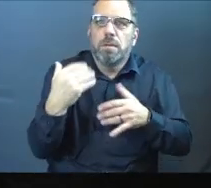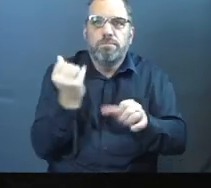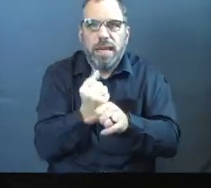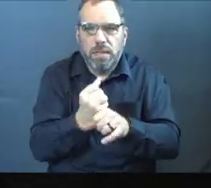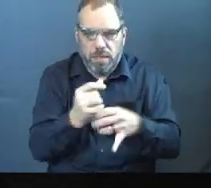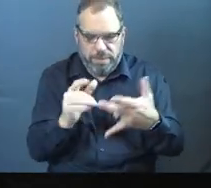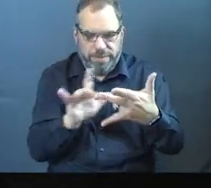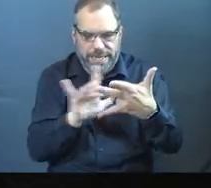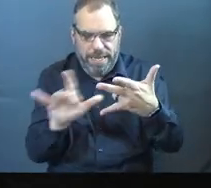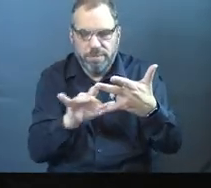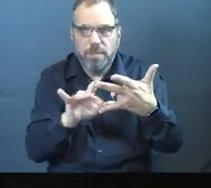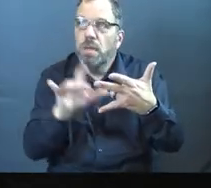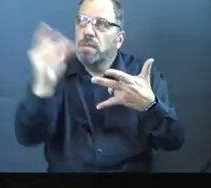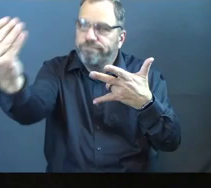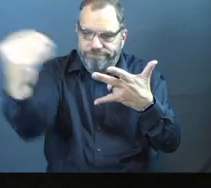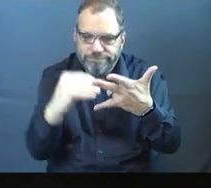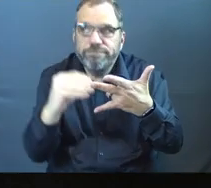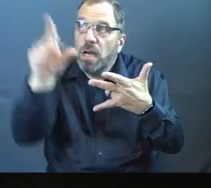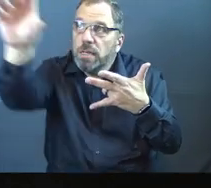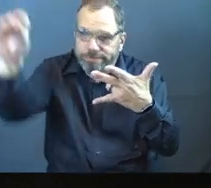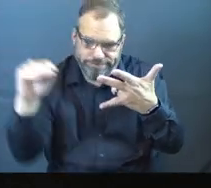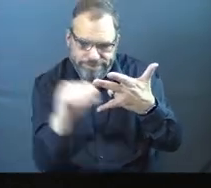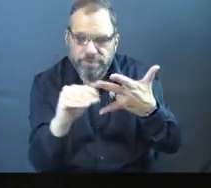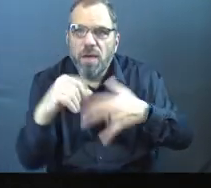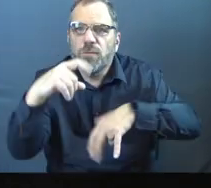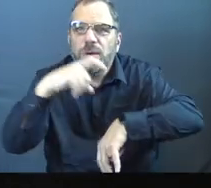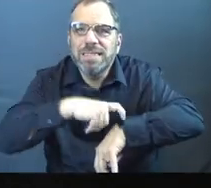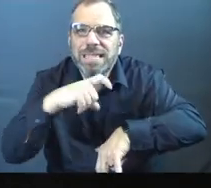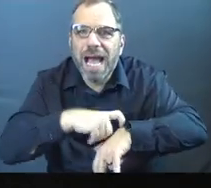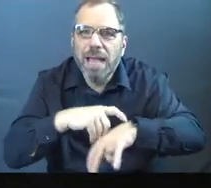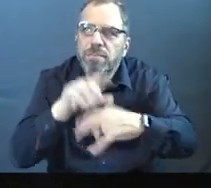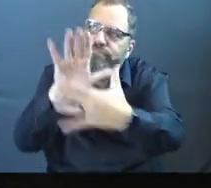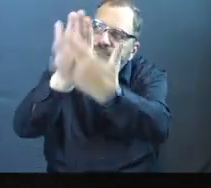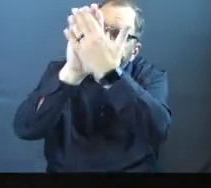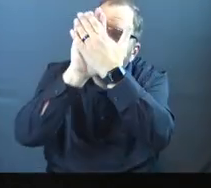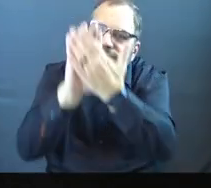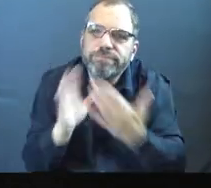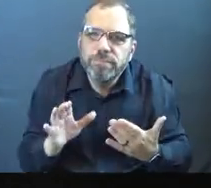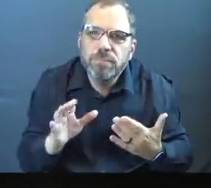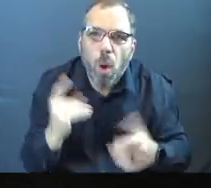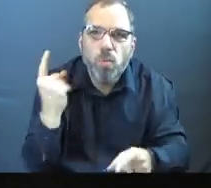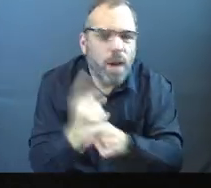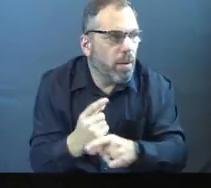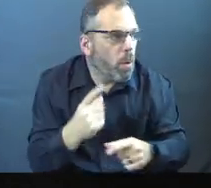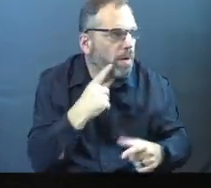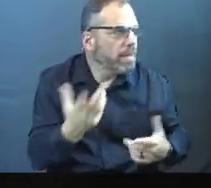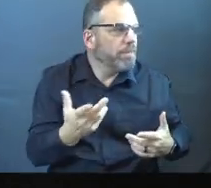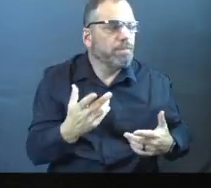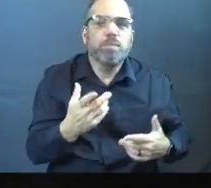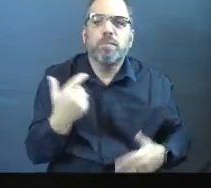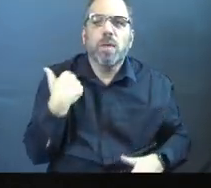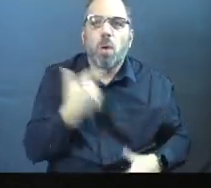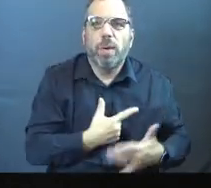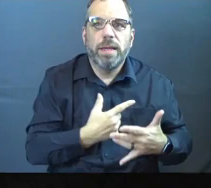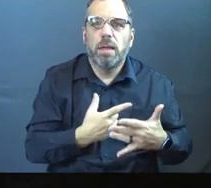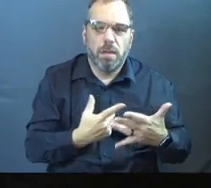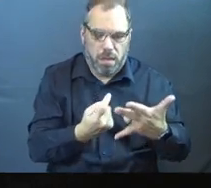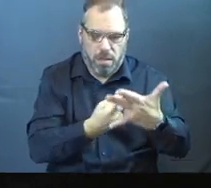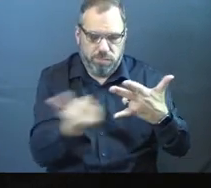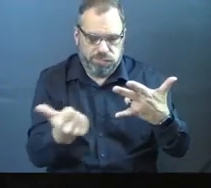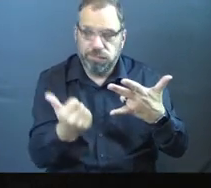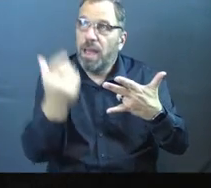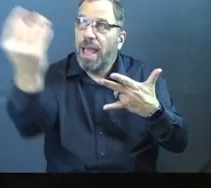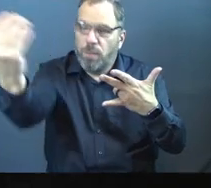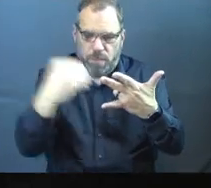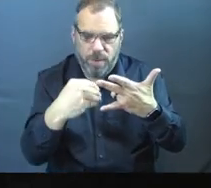making space for him. We're making space for time with him. Right? Another way to say that is we eliminate and we